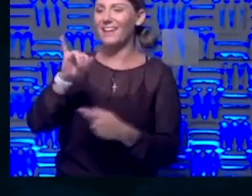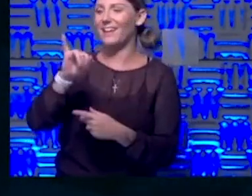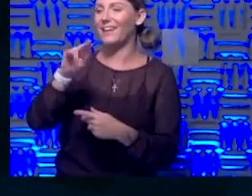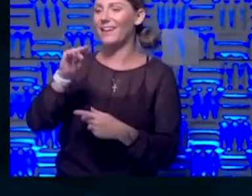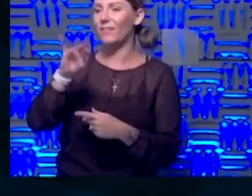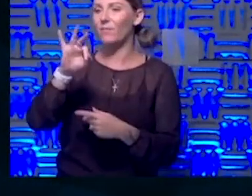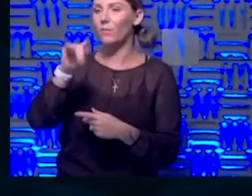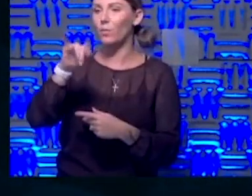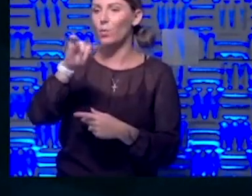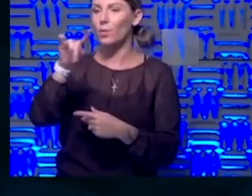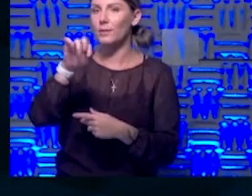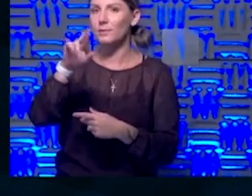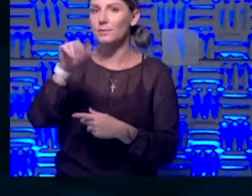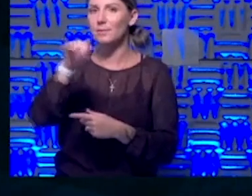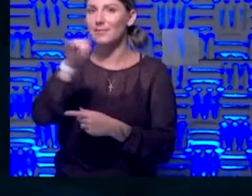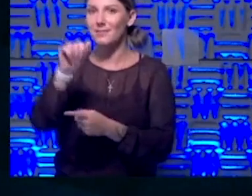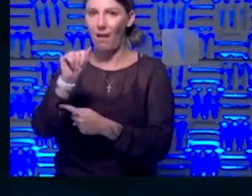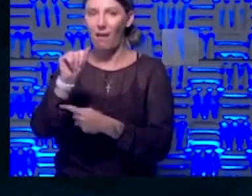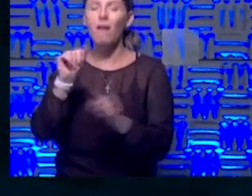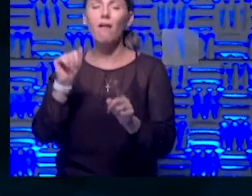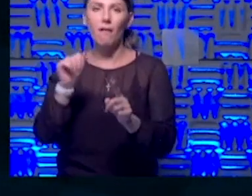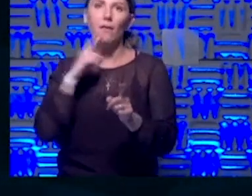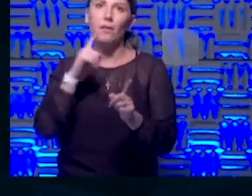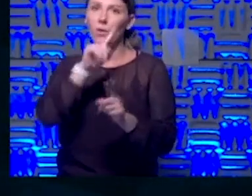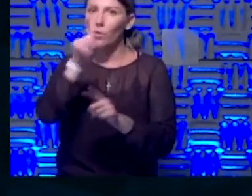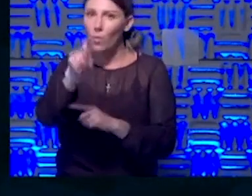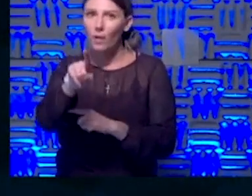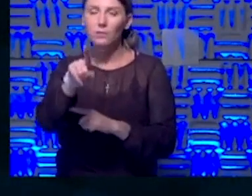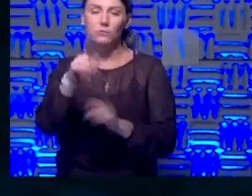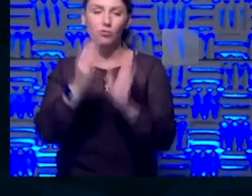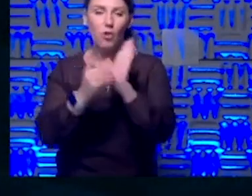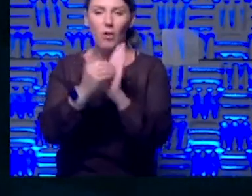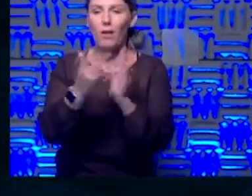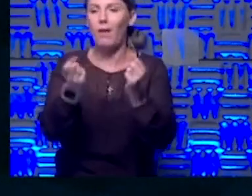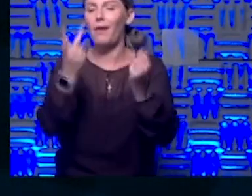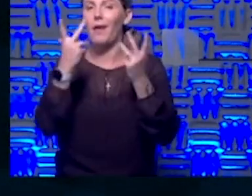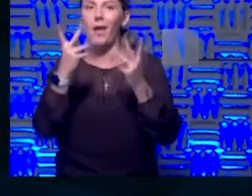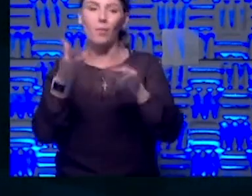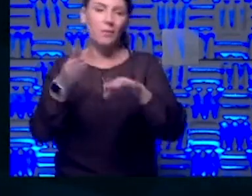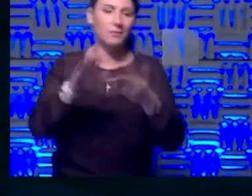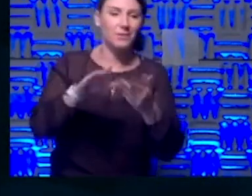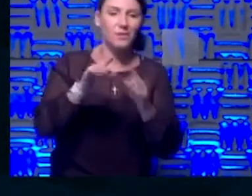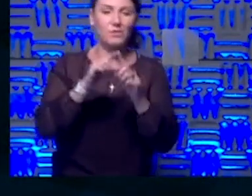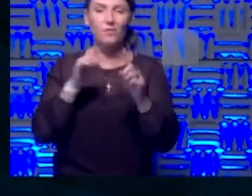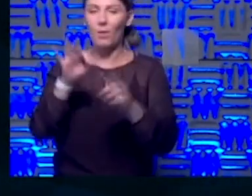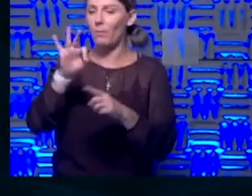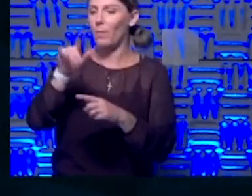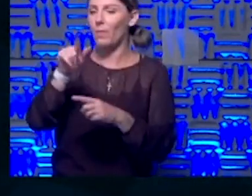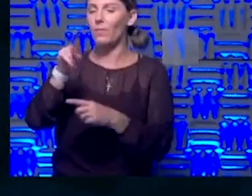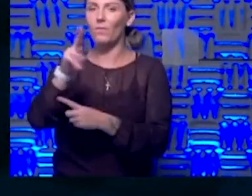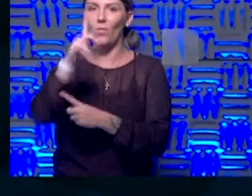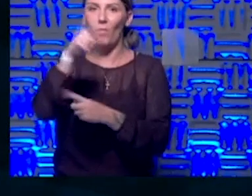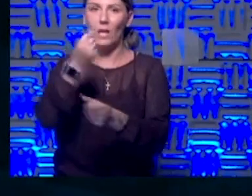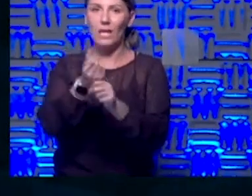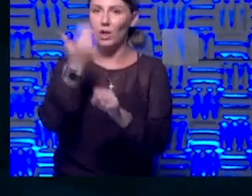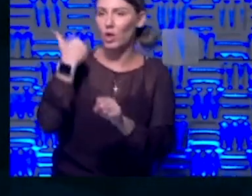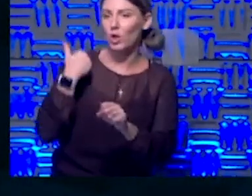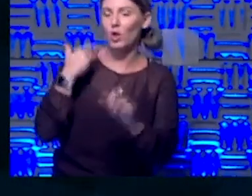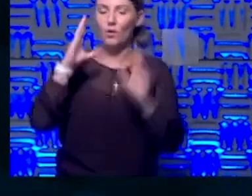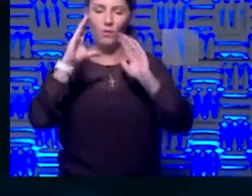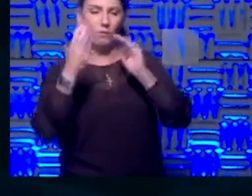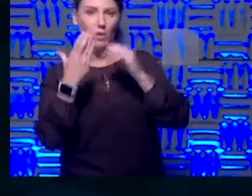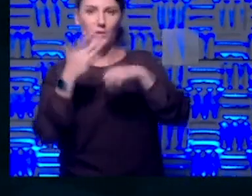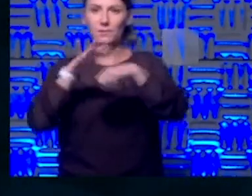I know I get this question a lot, which is how many deaths were we having from influenza a year ago versus coronavirus